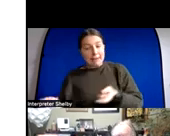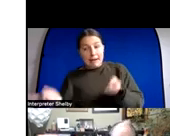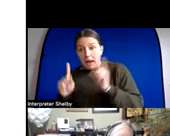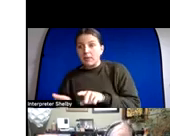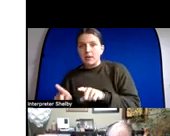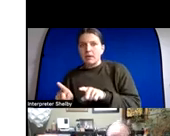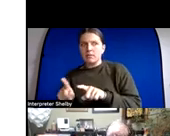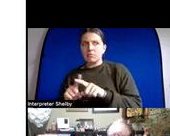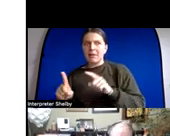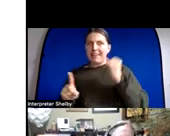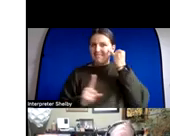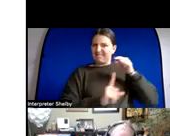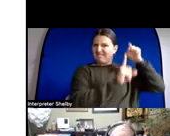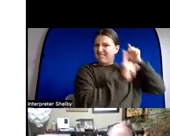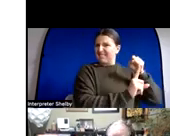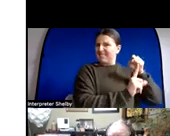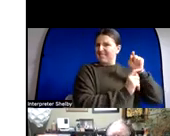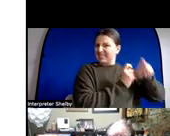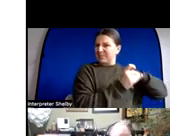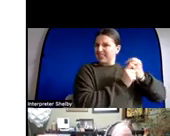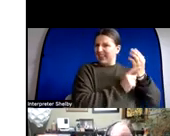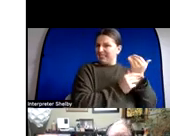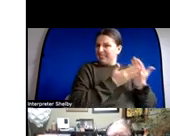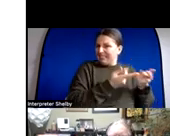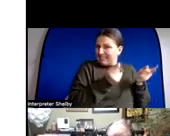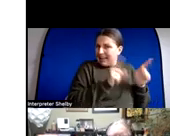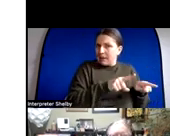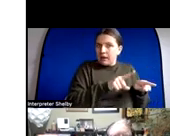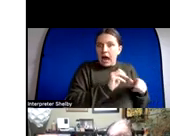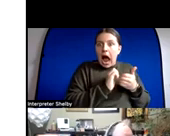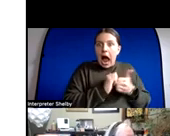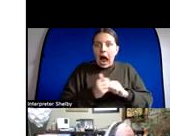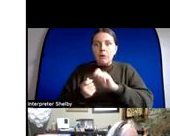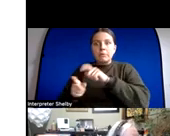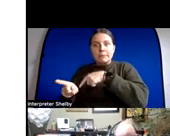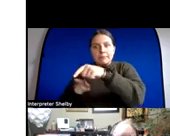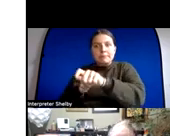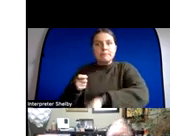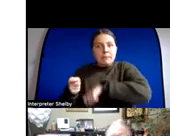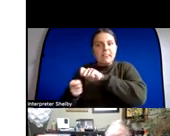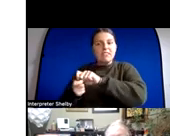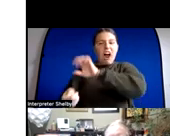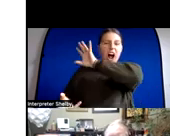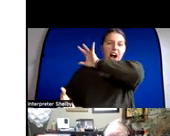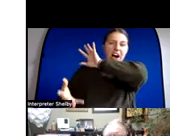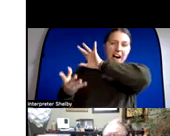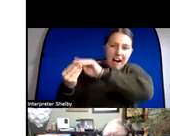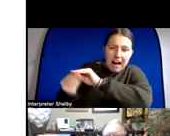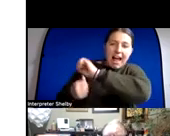factor it's almost well it is literally impossible to tell we need different mechanisms